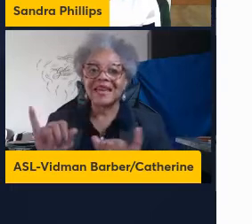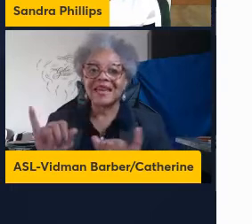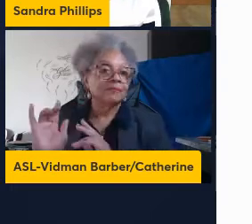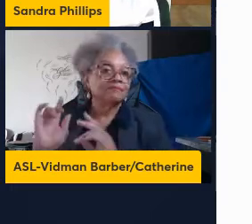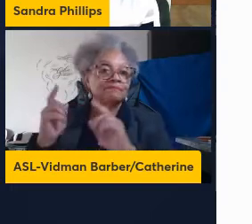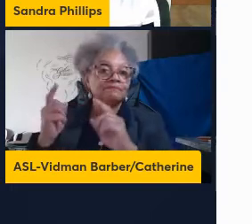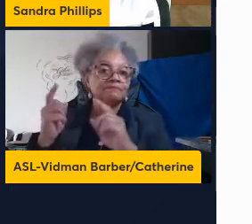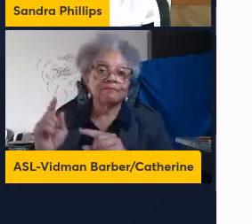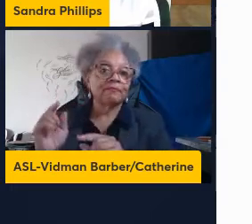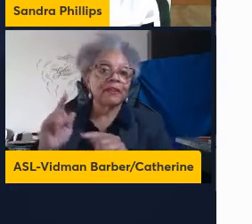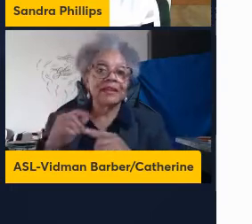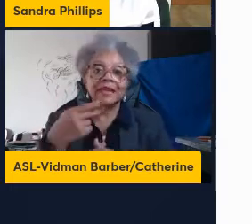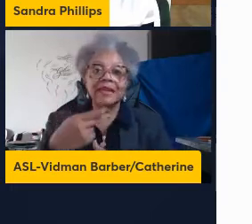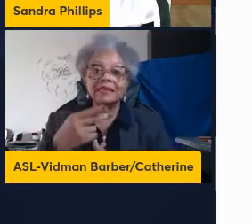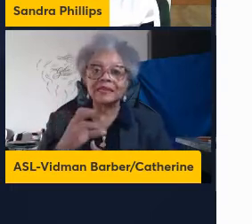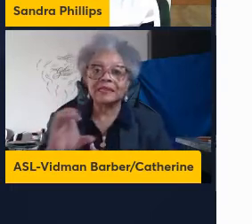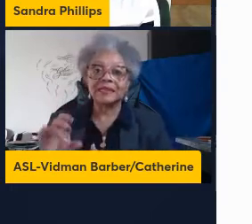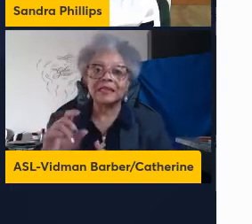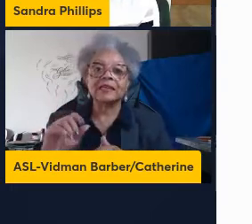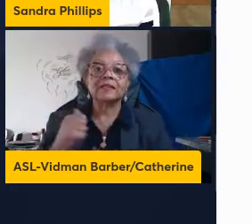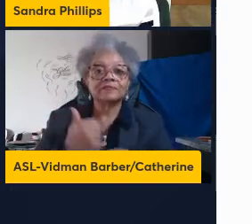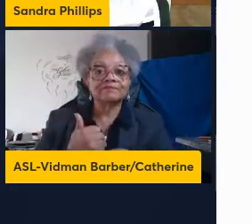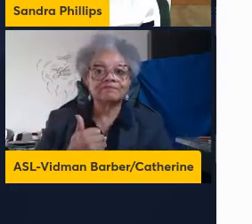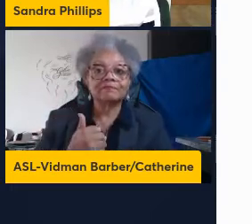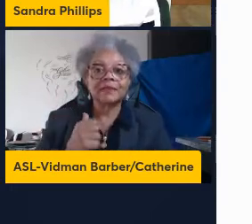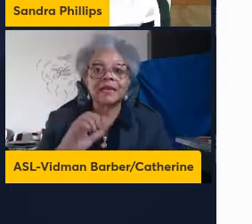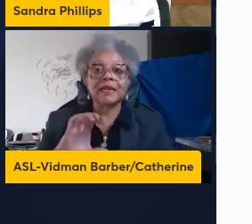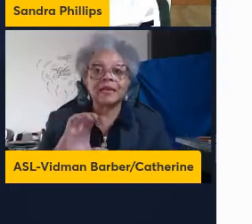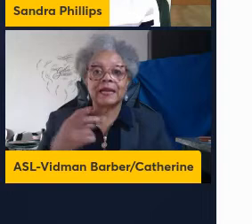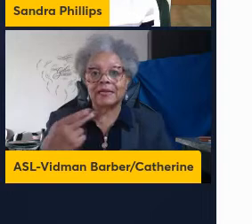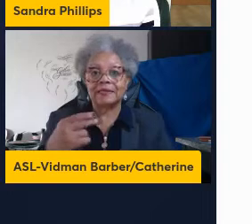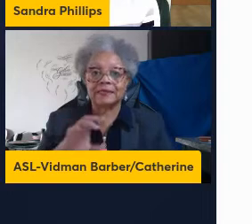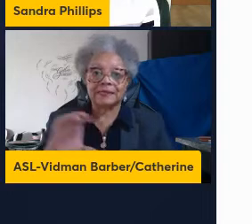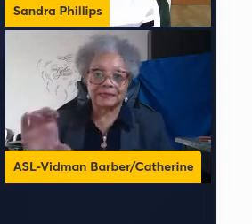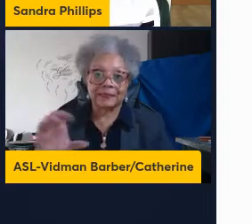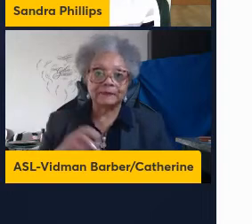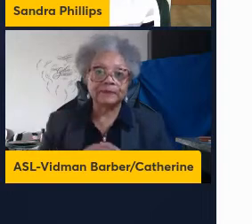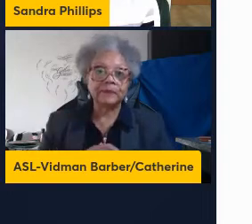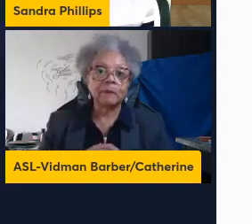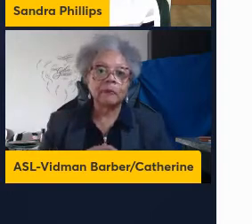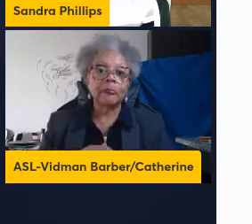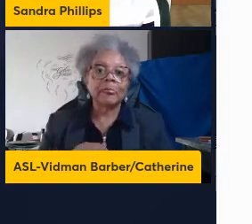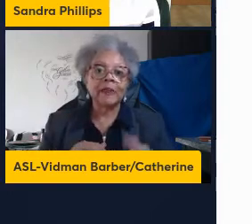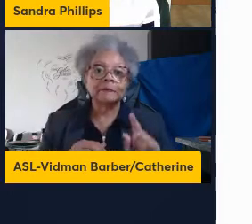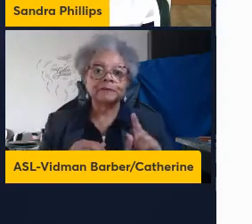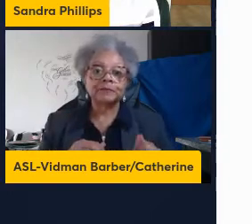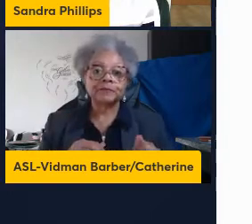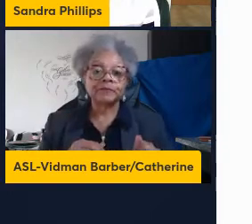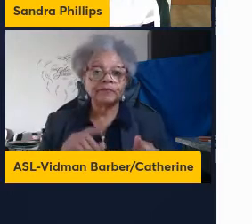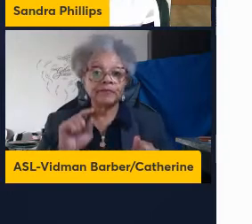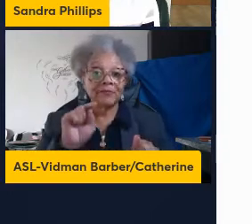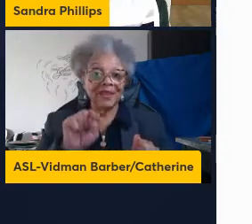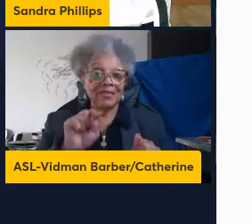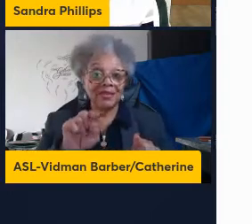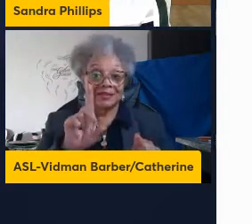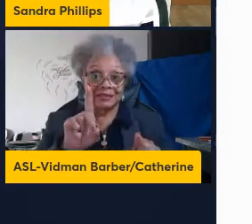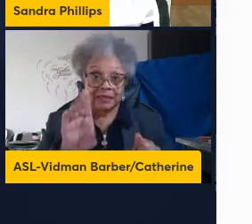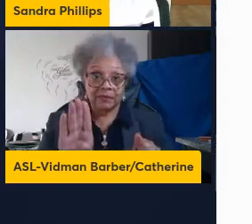the HBV-induced HCC. And in this particular database, we